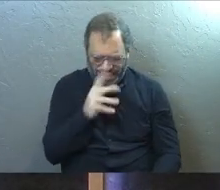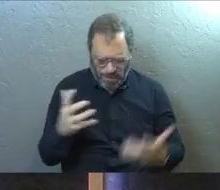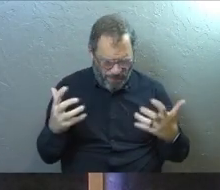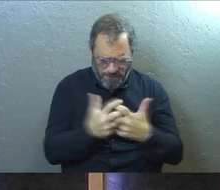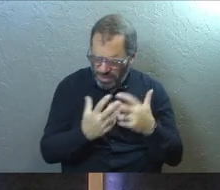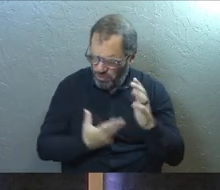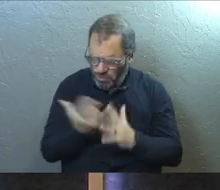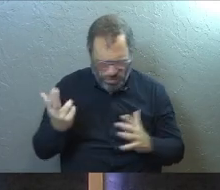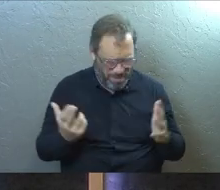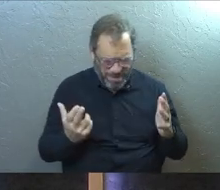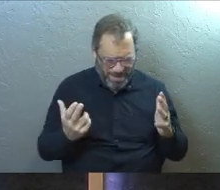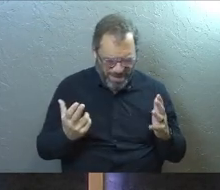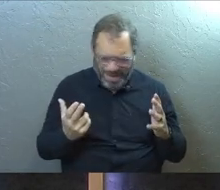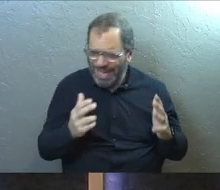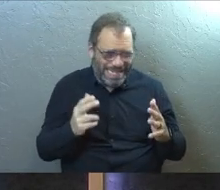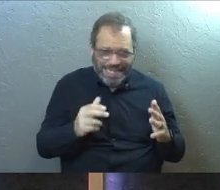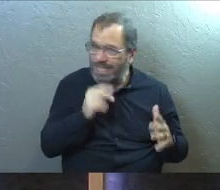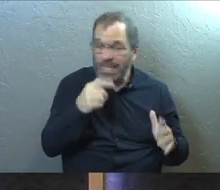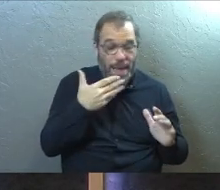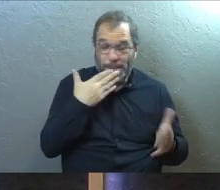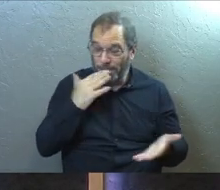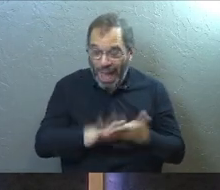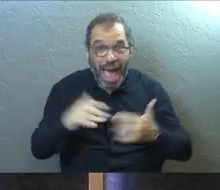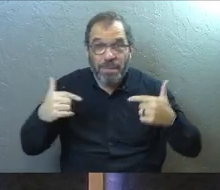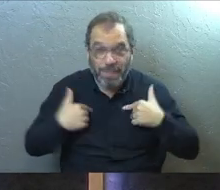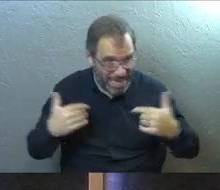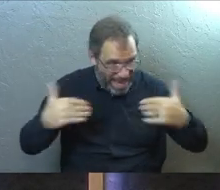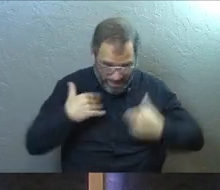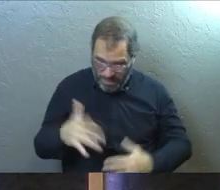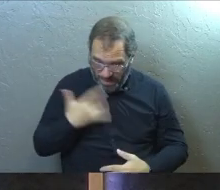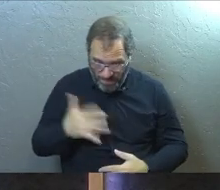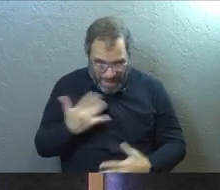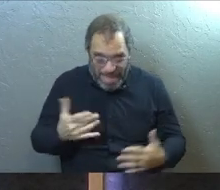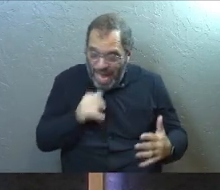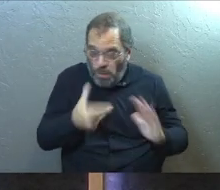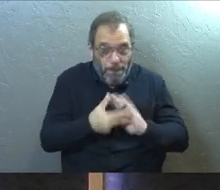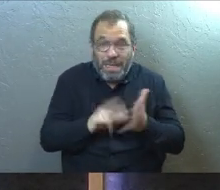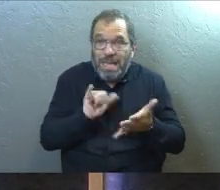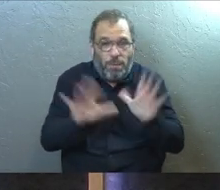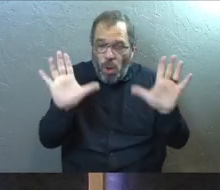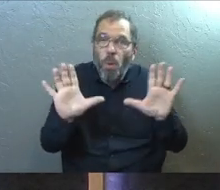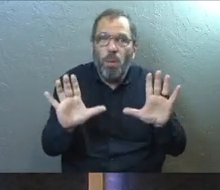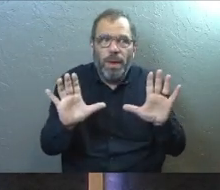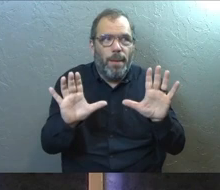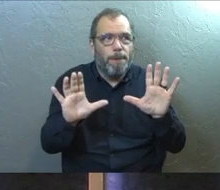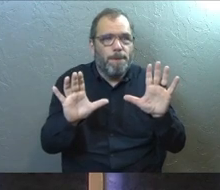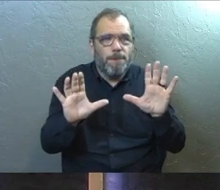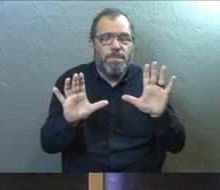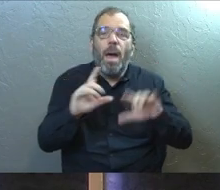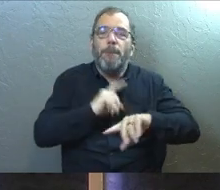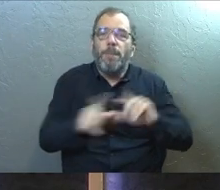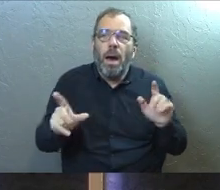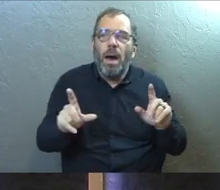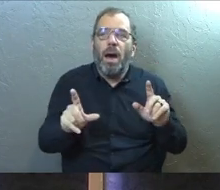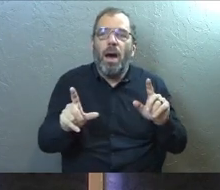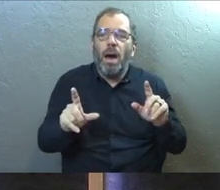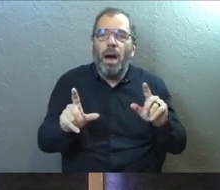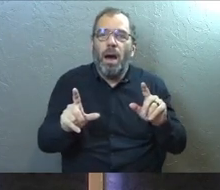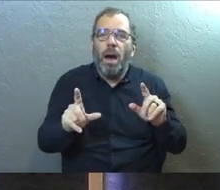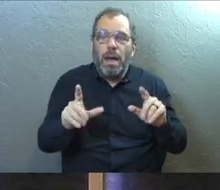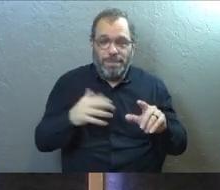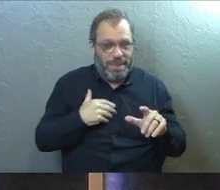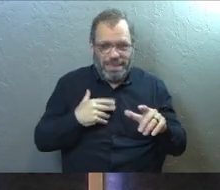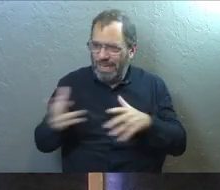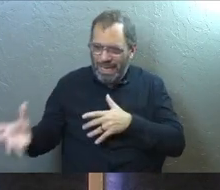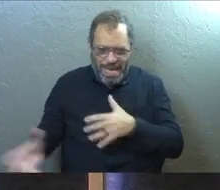fit the truth. It doesn't mean I'm a bad person for having these feelings. I don't mean it that way, but I certainly can grab